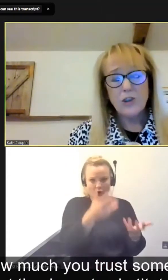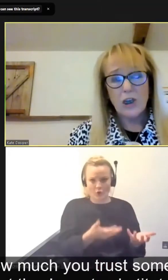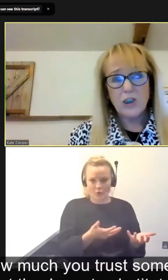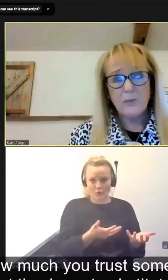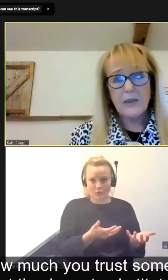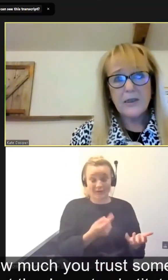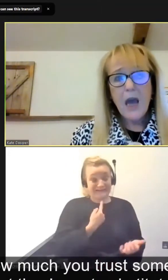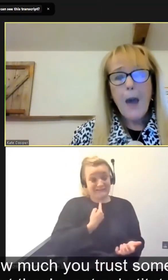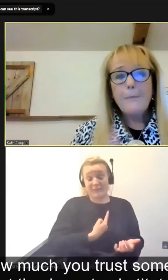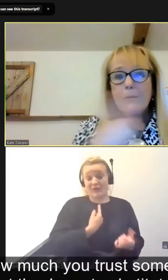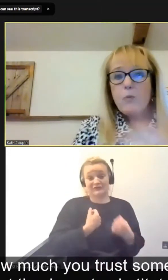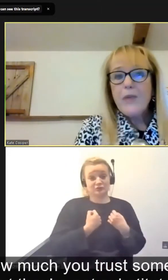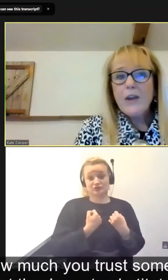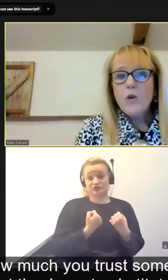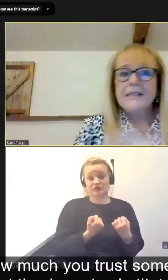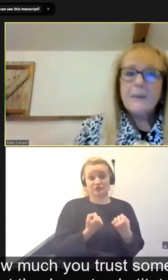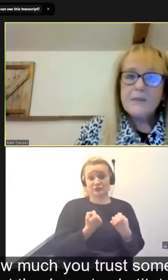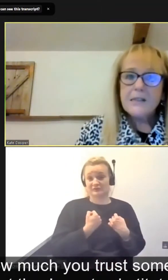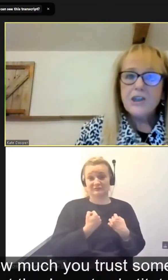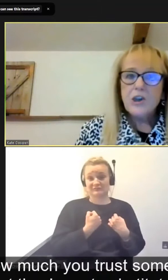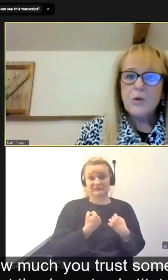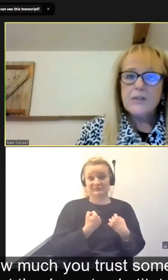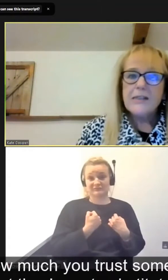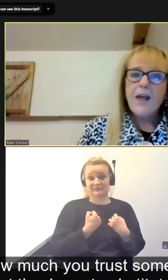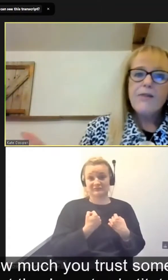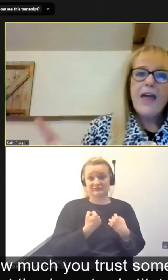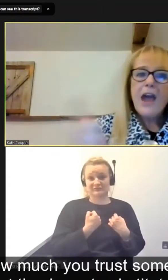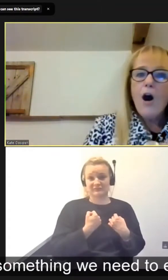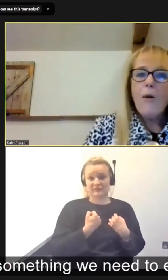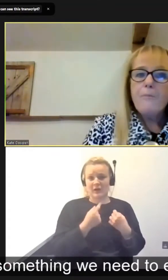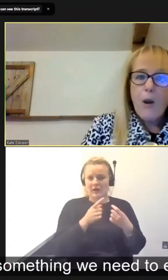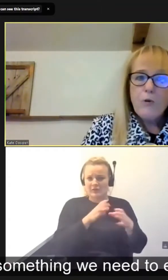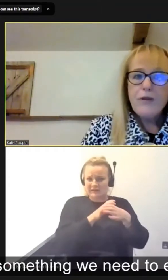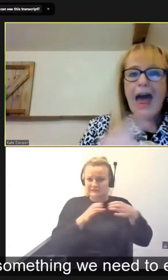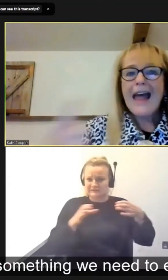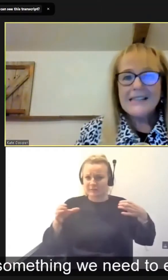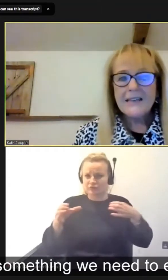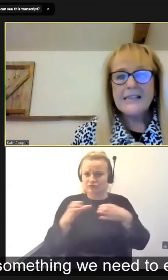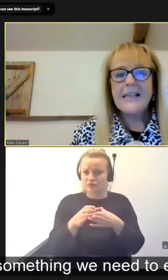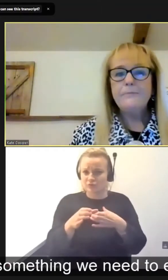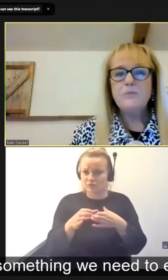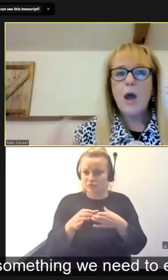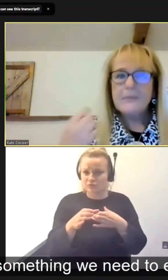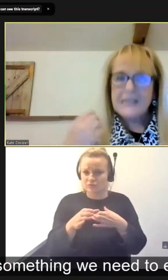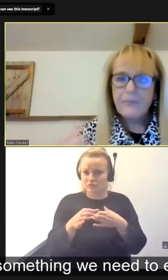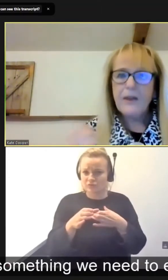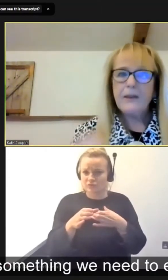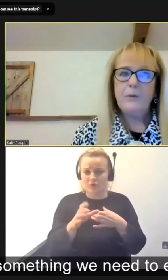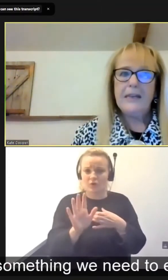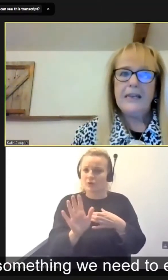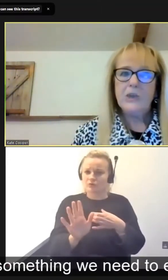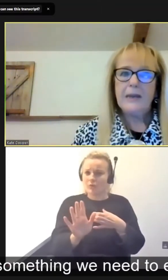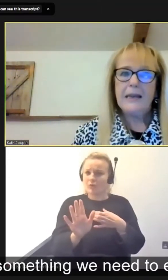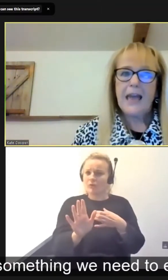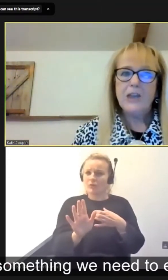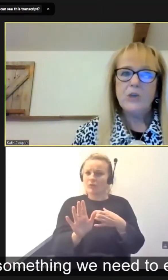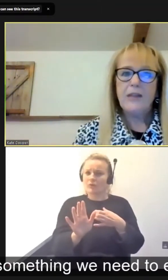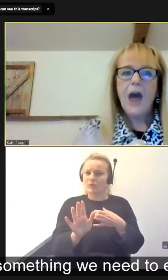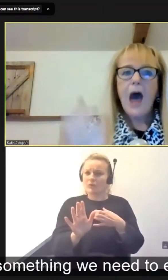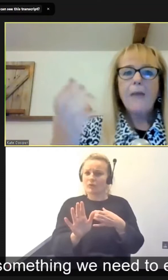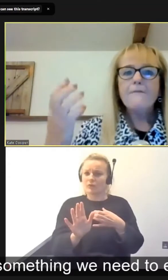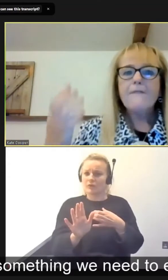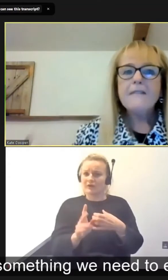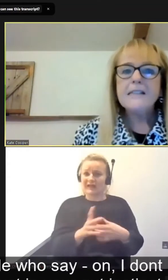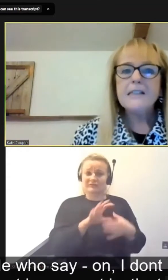personal judgment. But they're not substitutes. They are both, and at the same time, something we need to engage